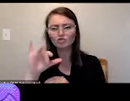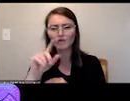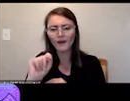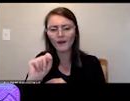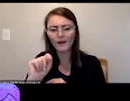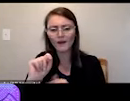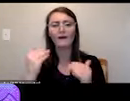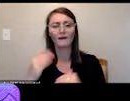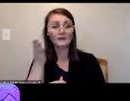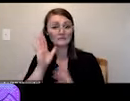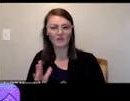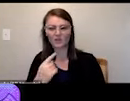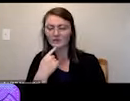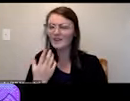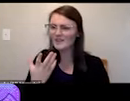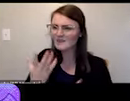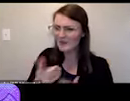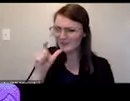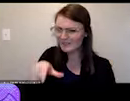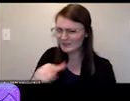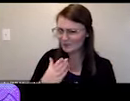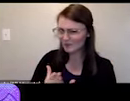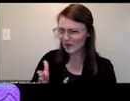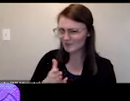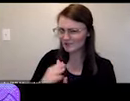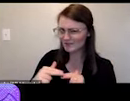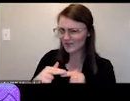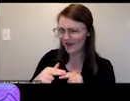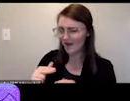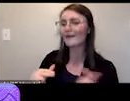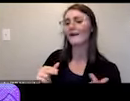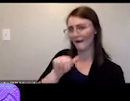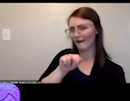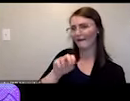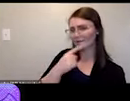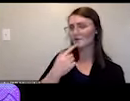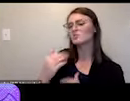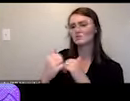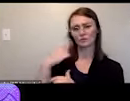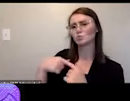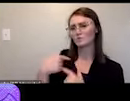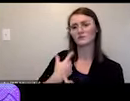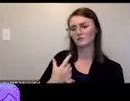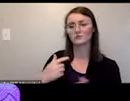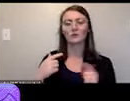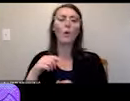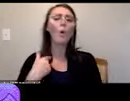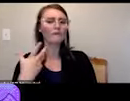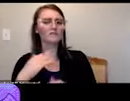whatnot to get there um you just send it to me i can make sure it gets in the chat okay i've emailed it to you if that works